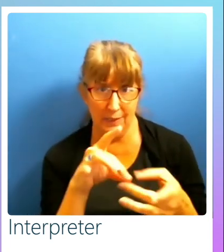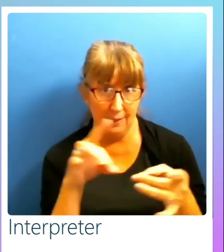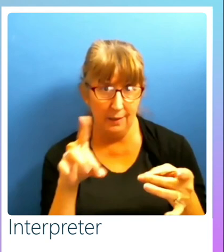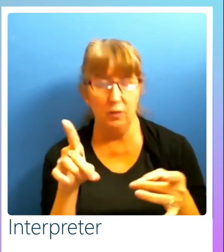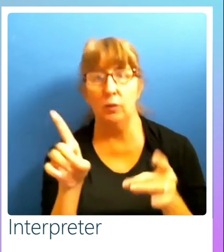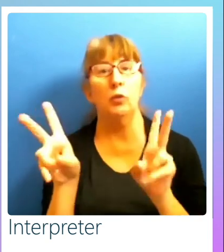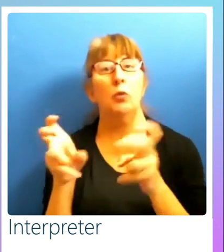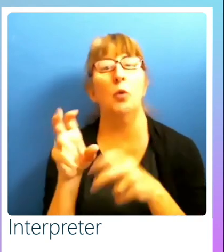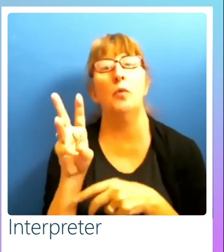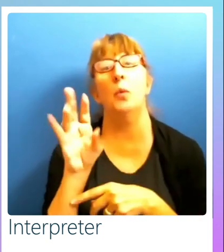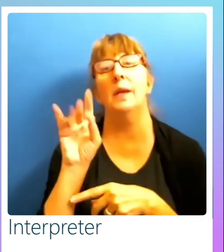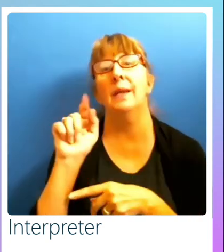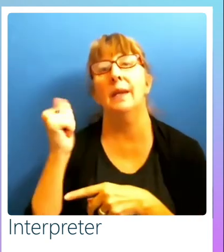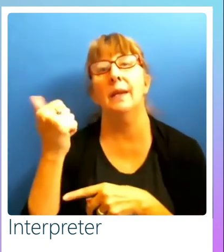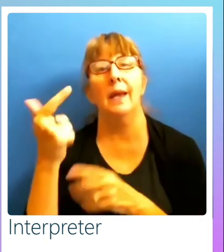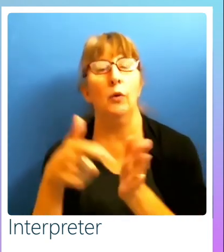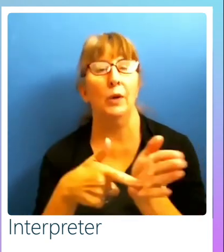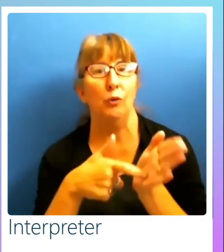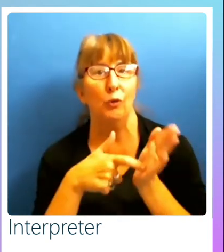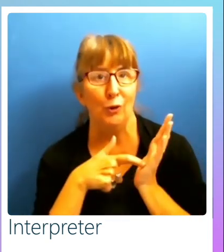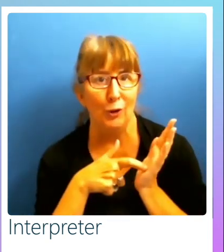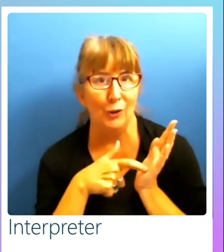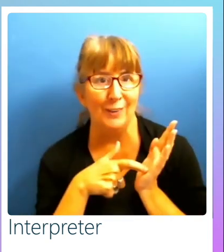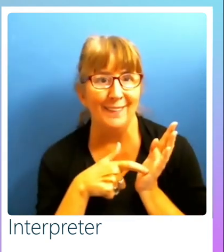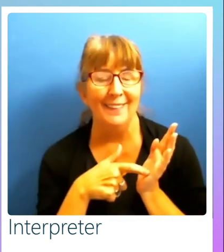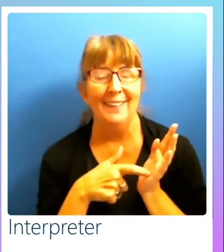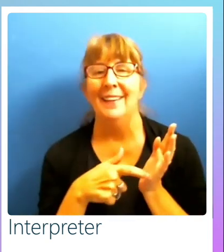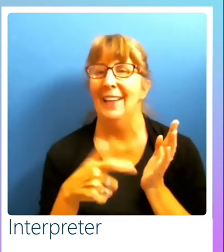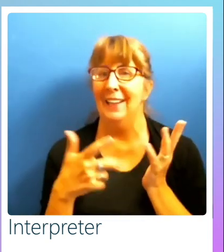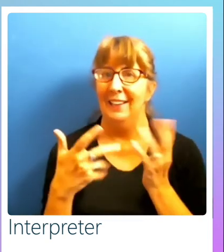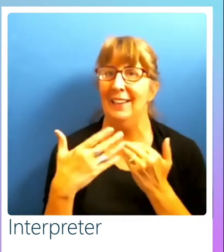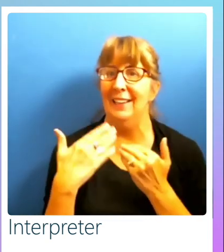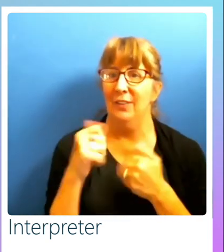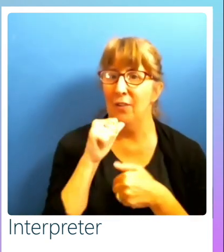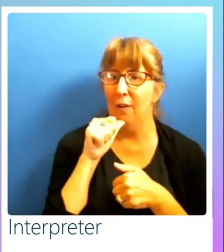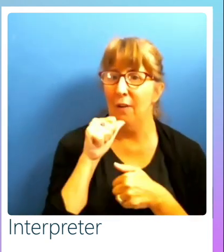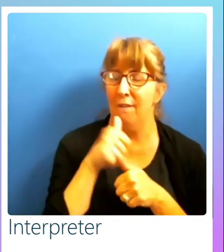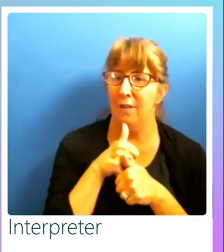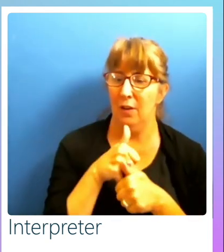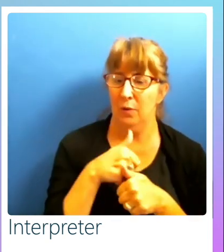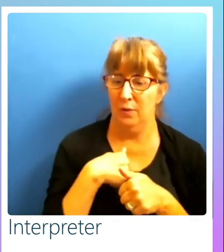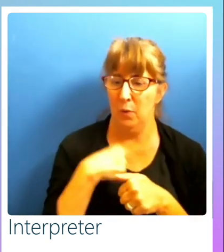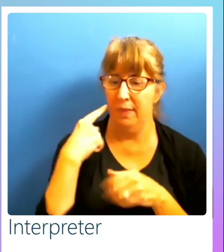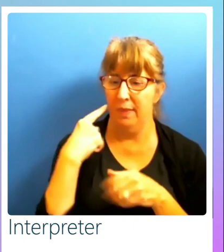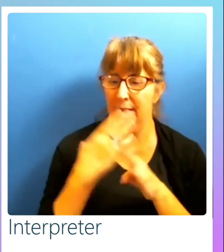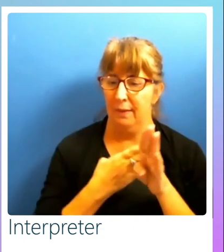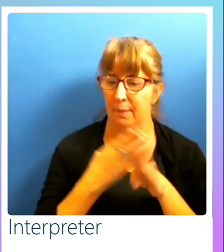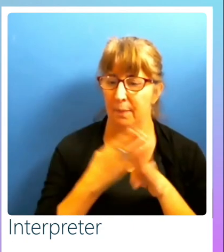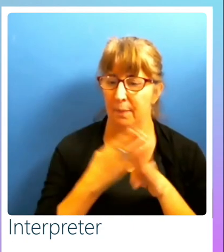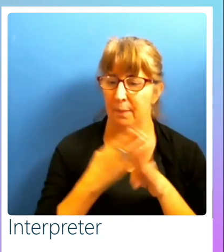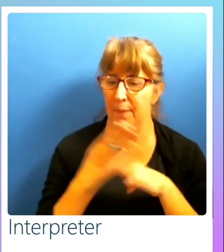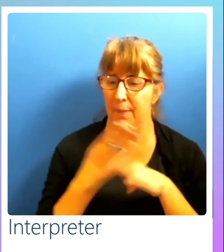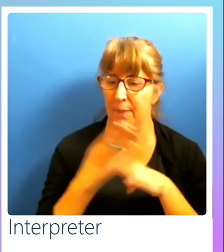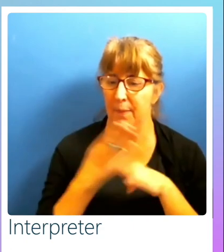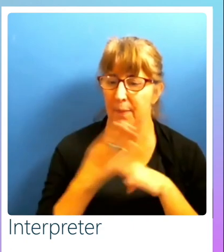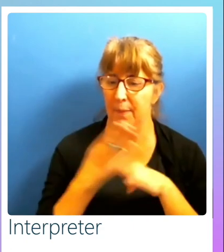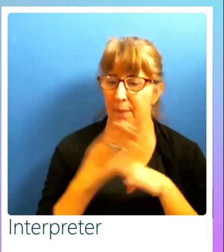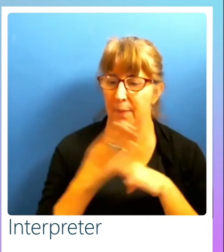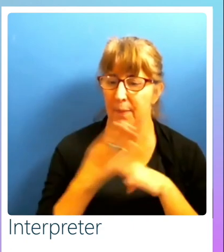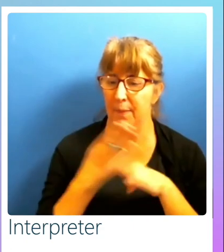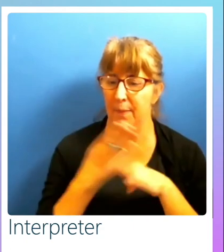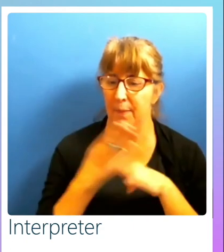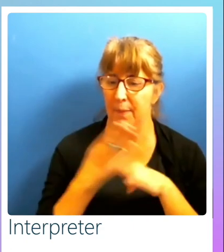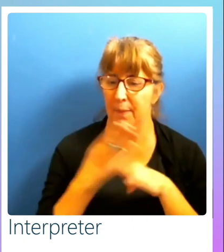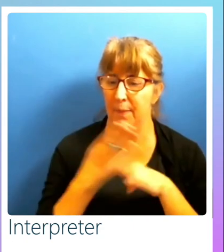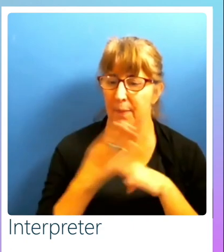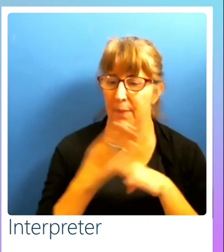the WCAG criteria and, you know, accuse you of not following it. I think the main thing here is they should be talking about some type